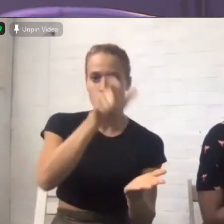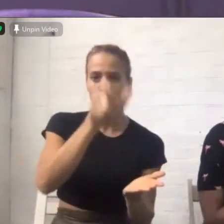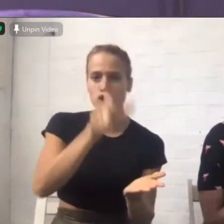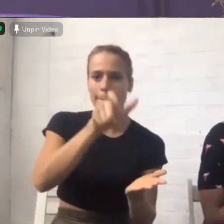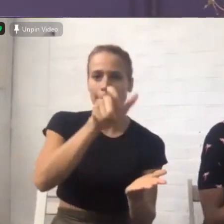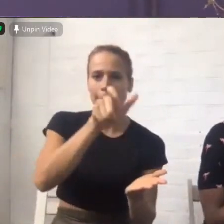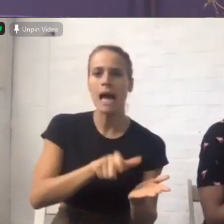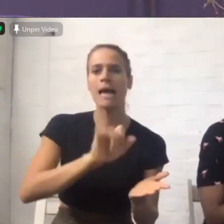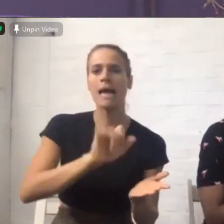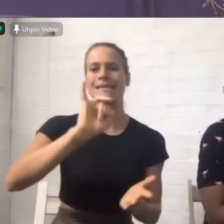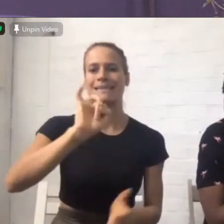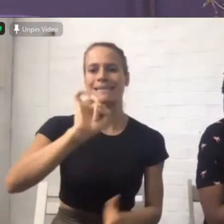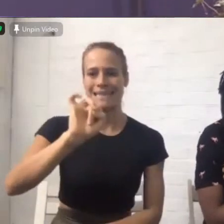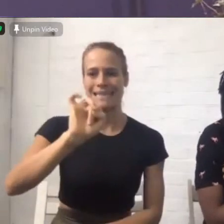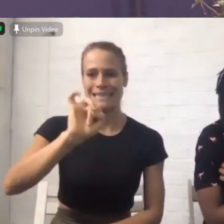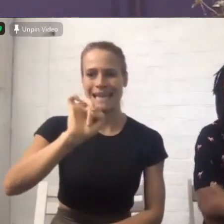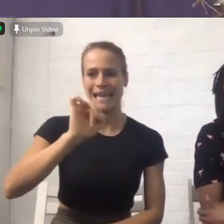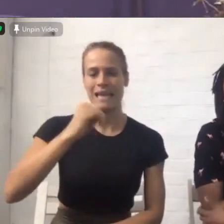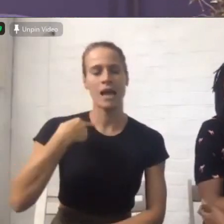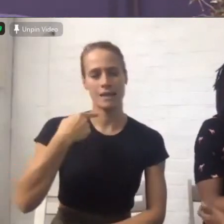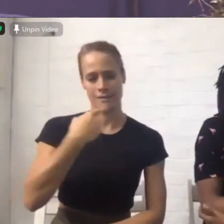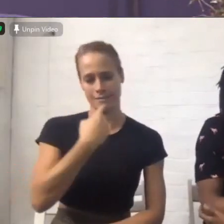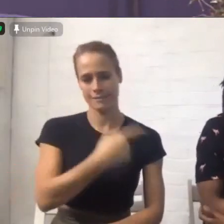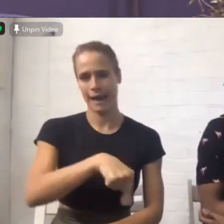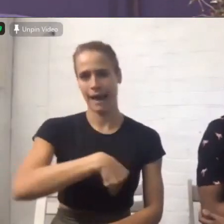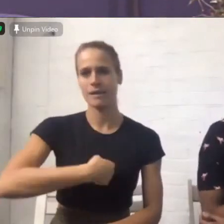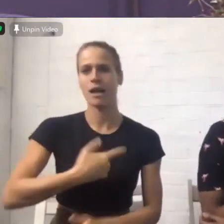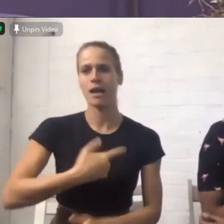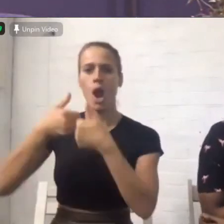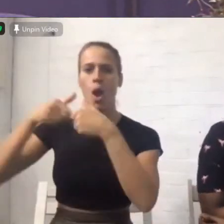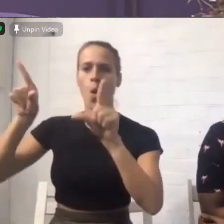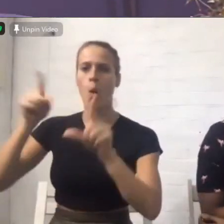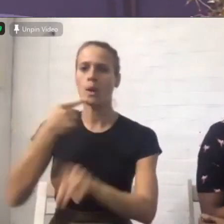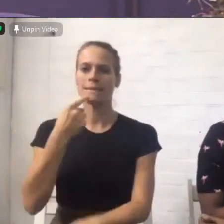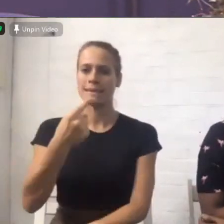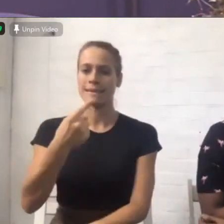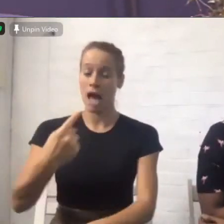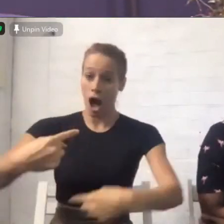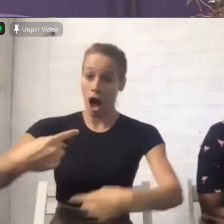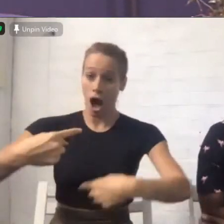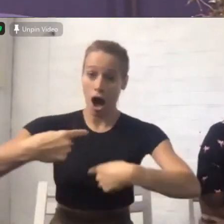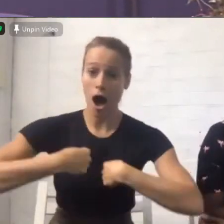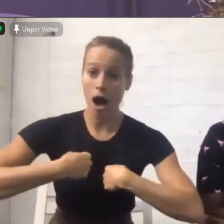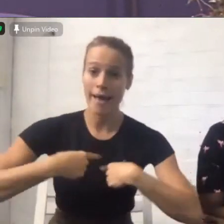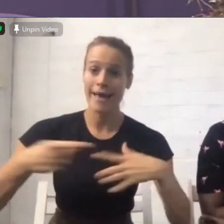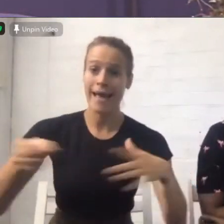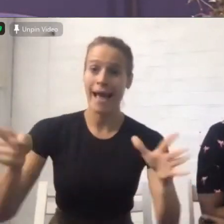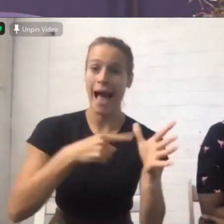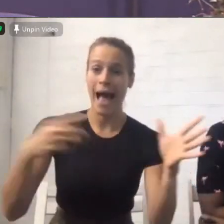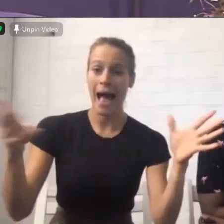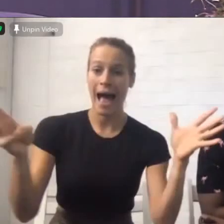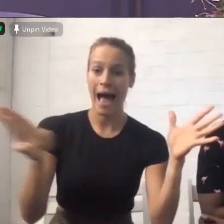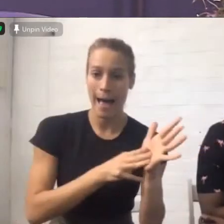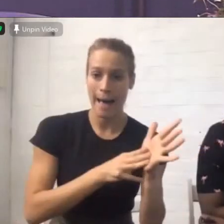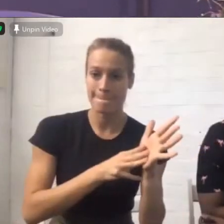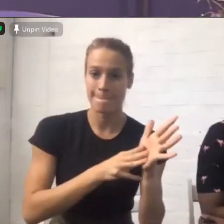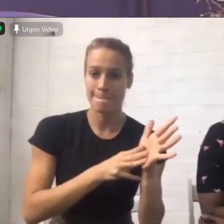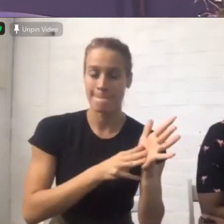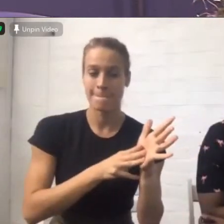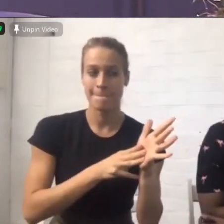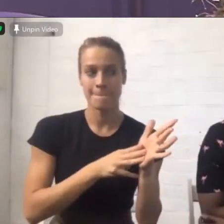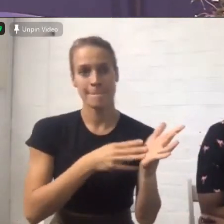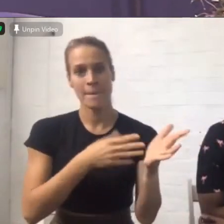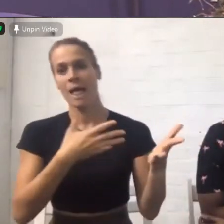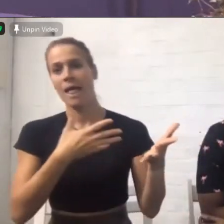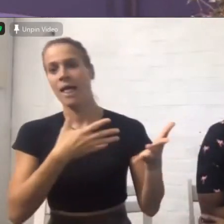says, I am that heals you. I am the Lord that heals you. Jehovah Raphae. We're familiar with that